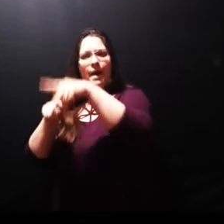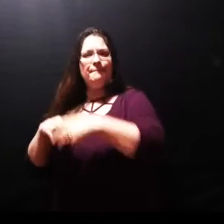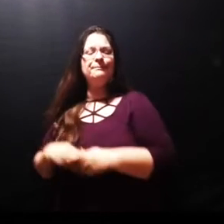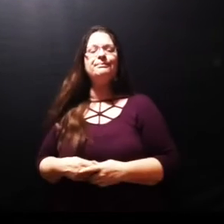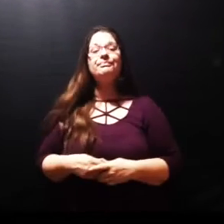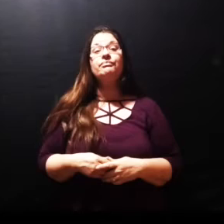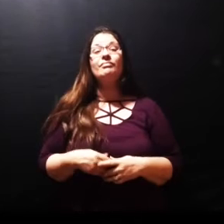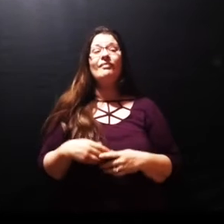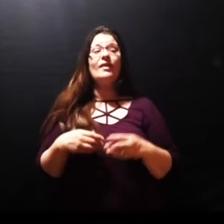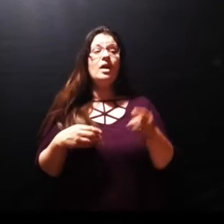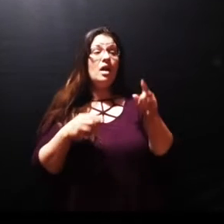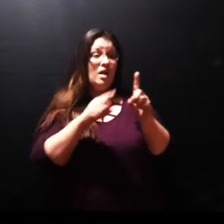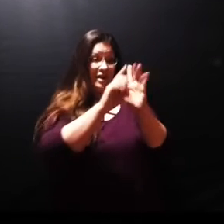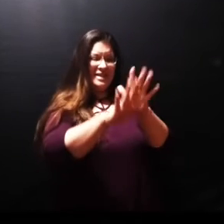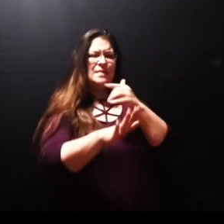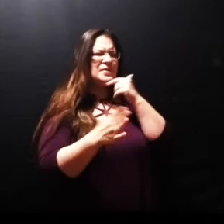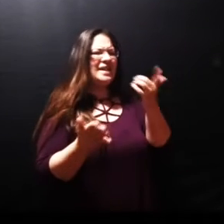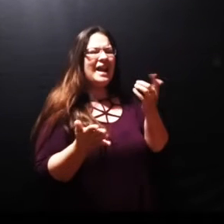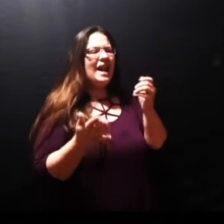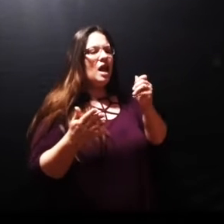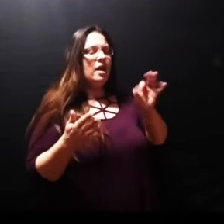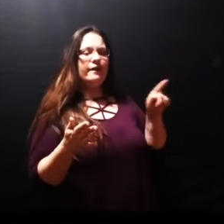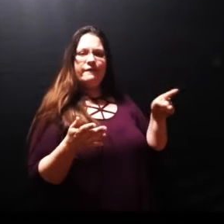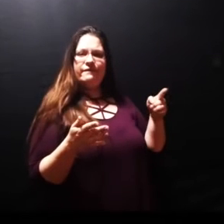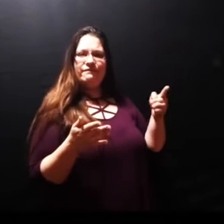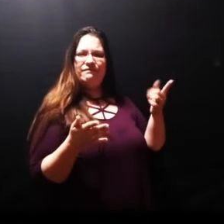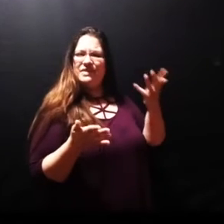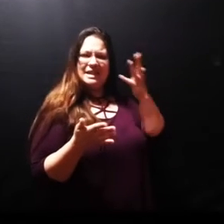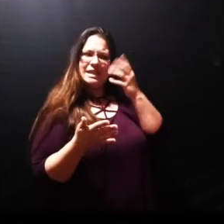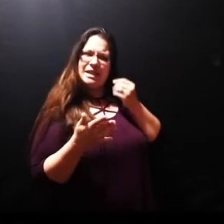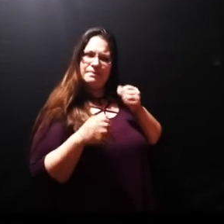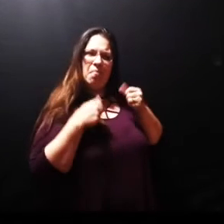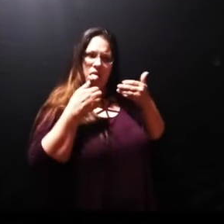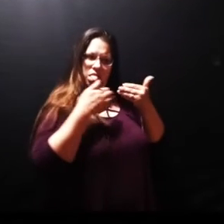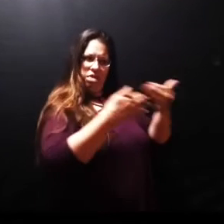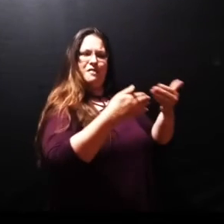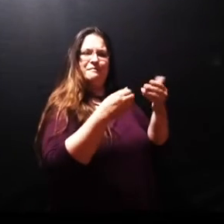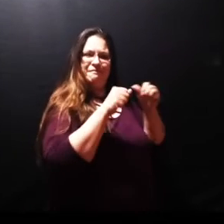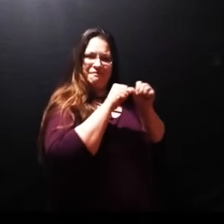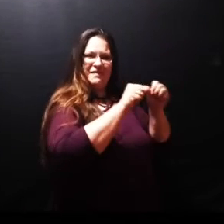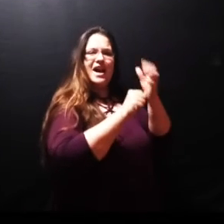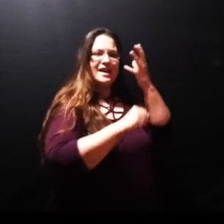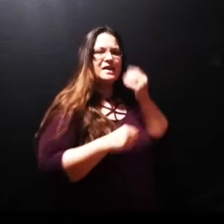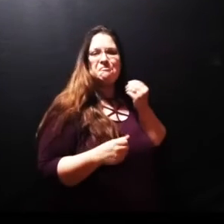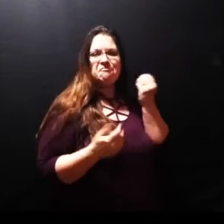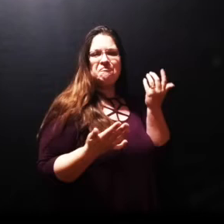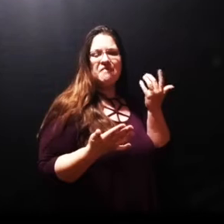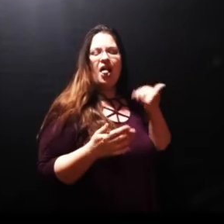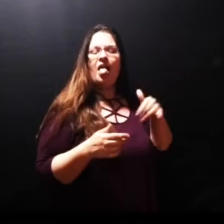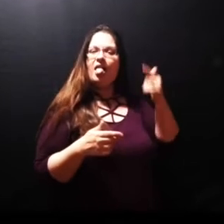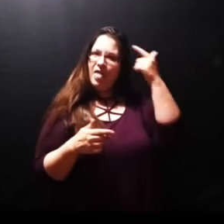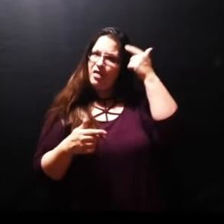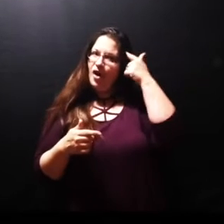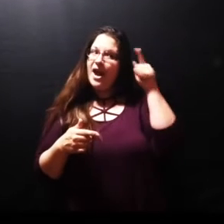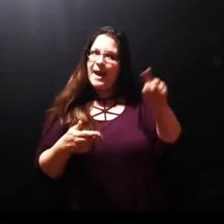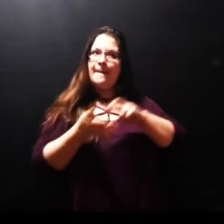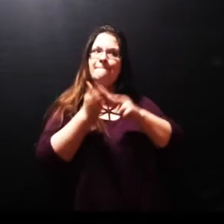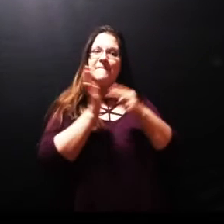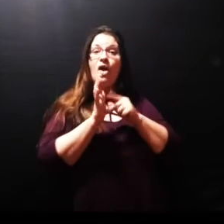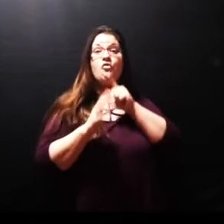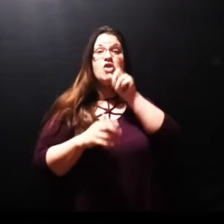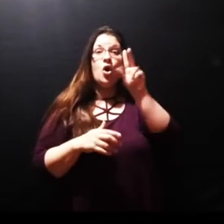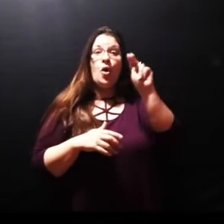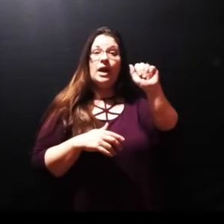spoke of his death but they thought that he had spoken of taking a rest in sleep then said Jesus unto them